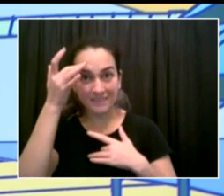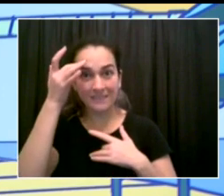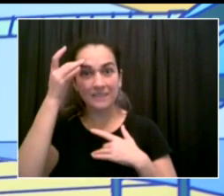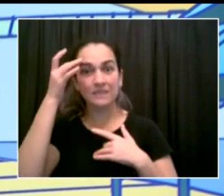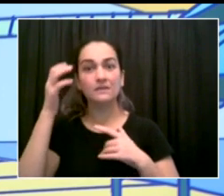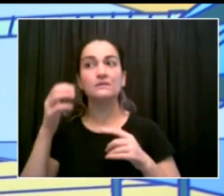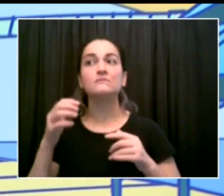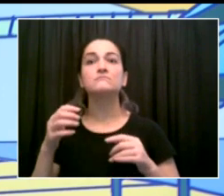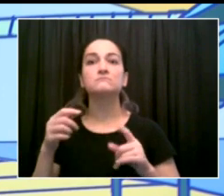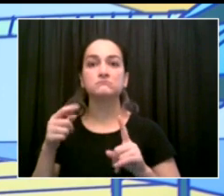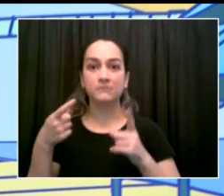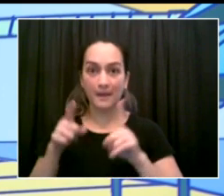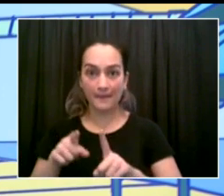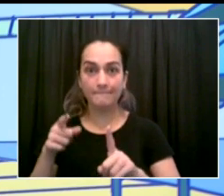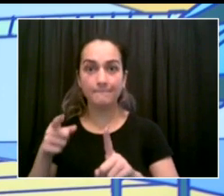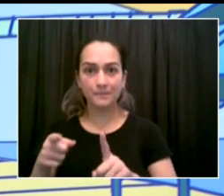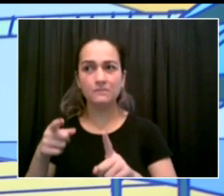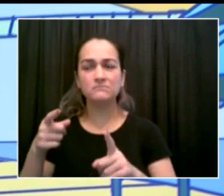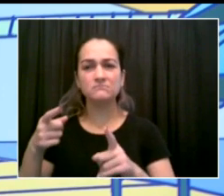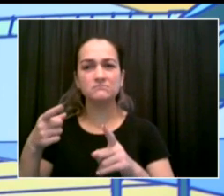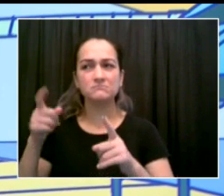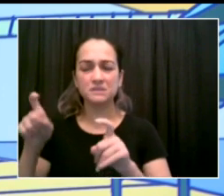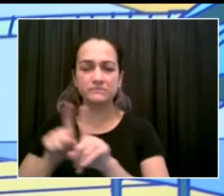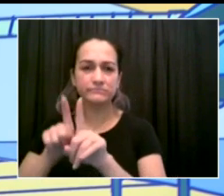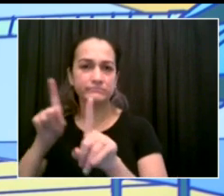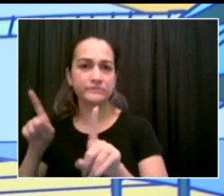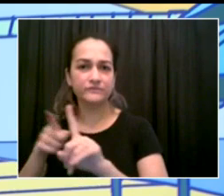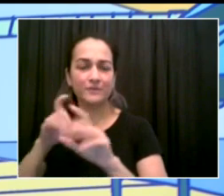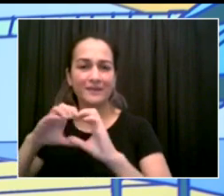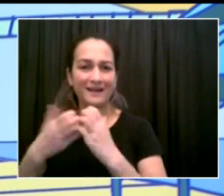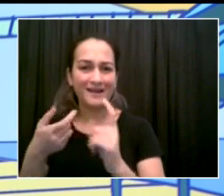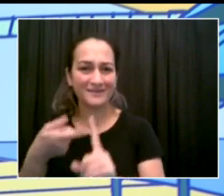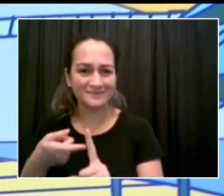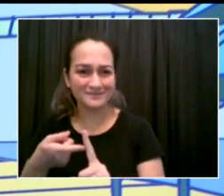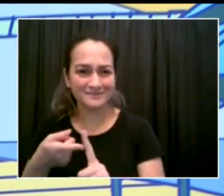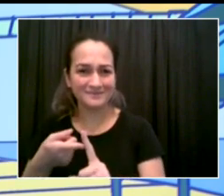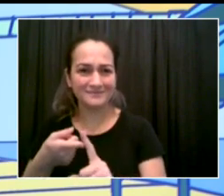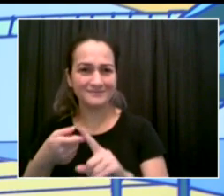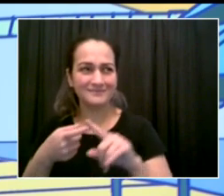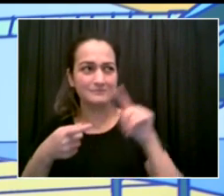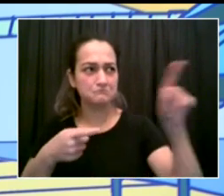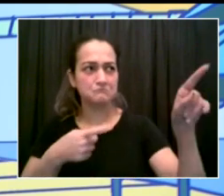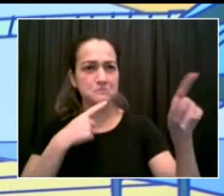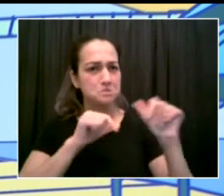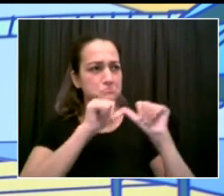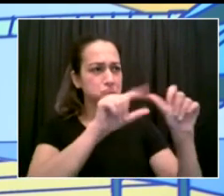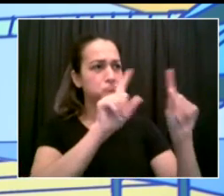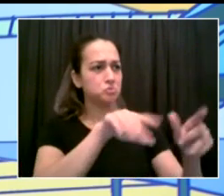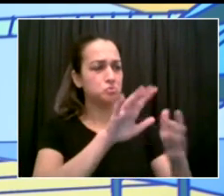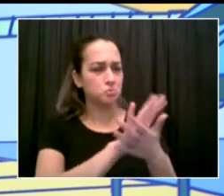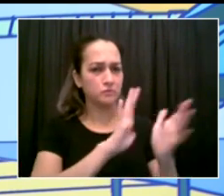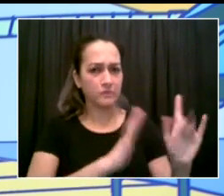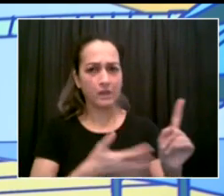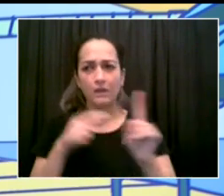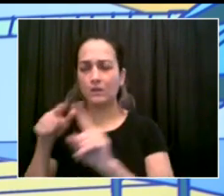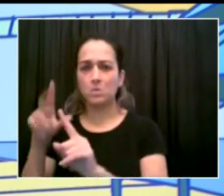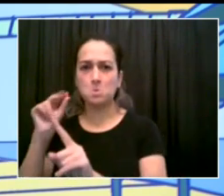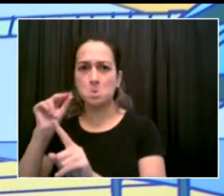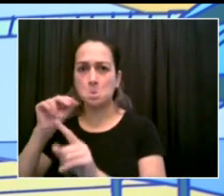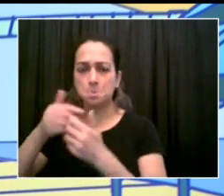Well, appreciate the question. I'm going to turn to Dr. Chalksi and